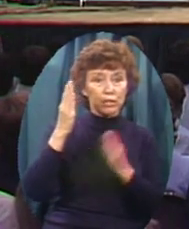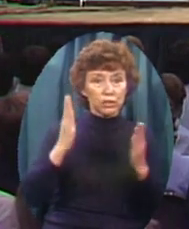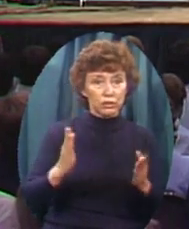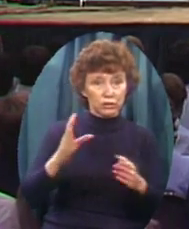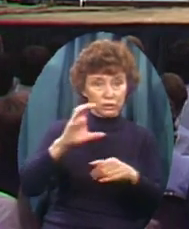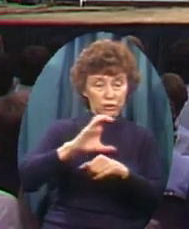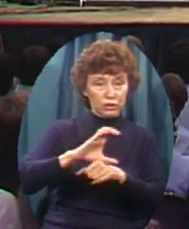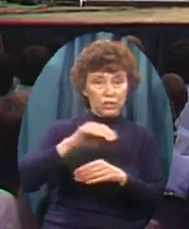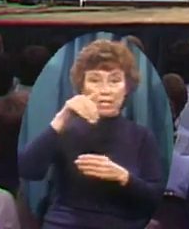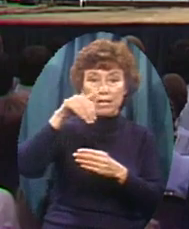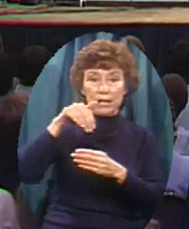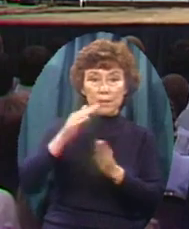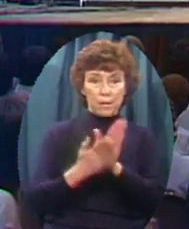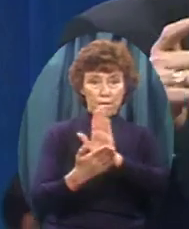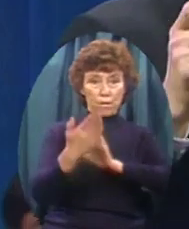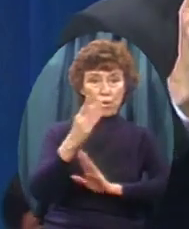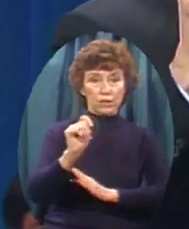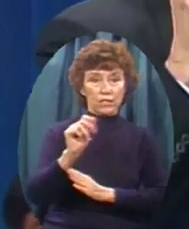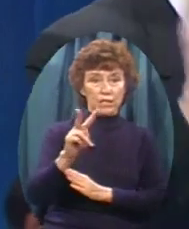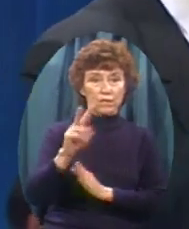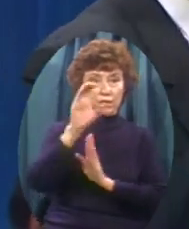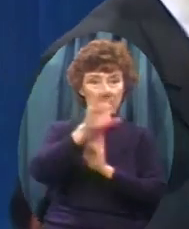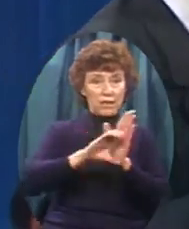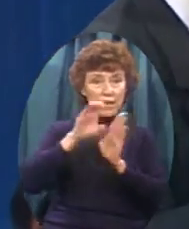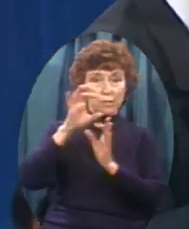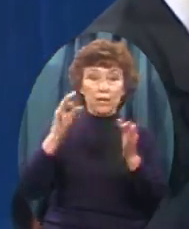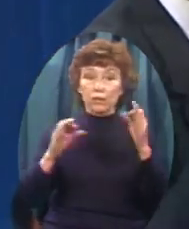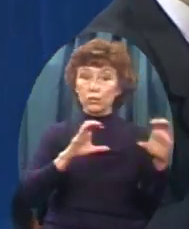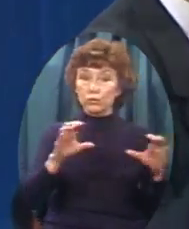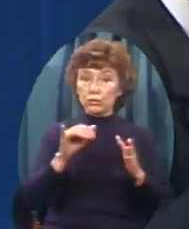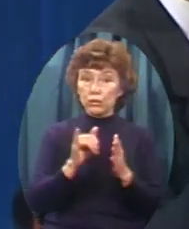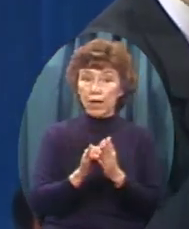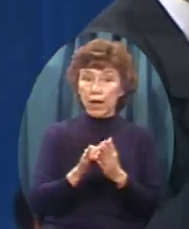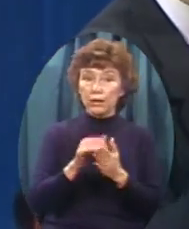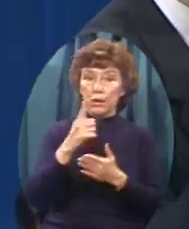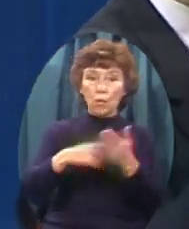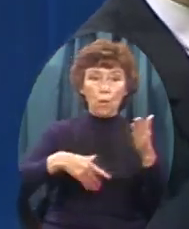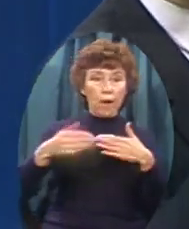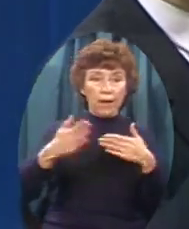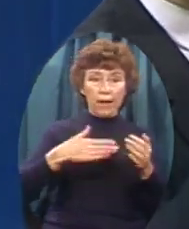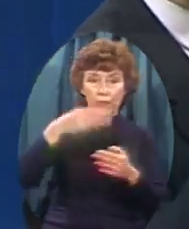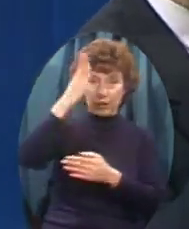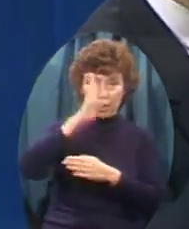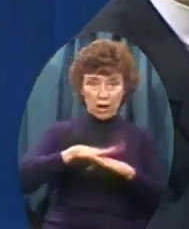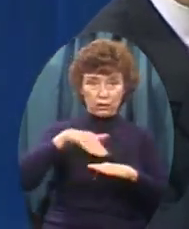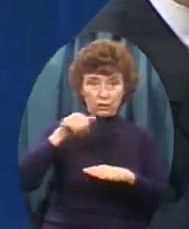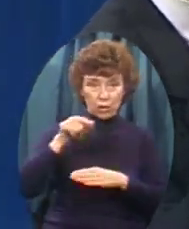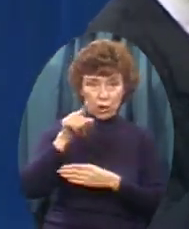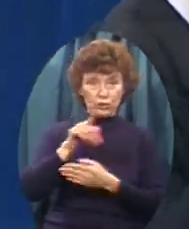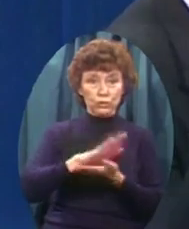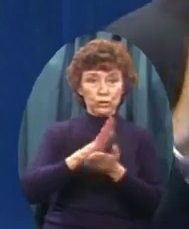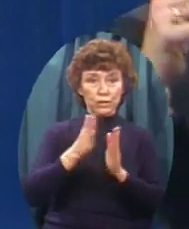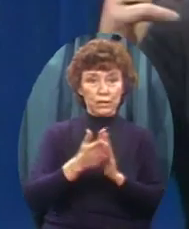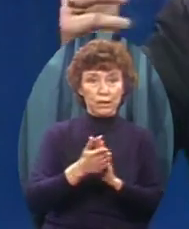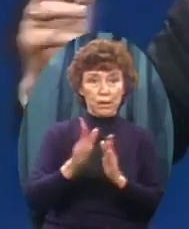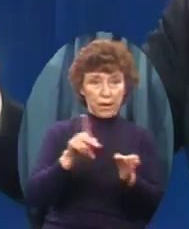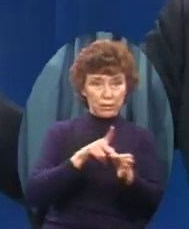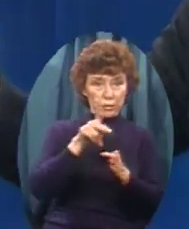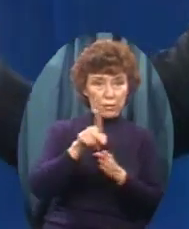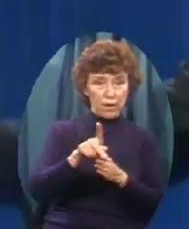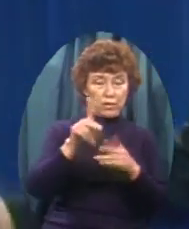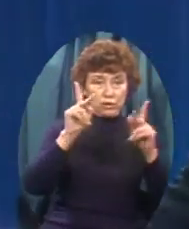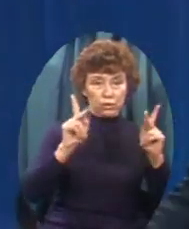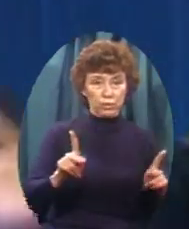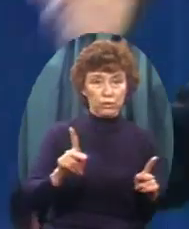Before television cameras If you'll do that In whatever God's called you To be as a professional person A lawyer A